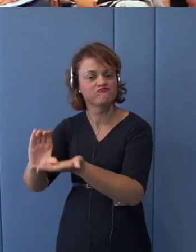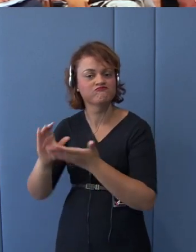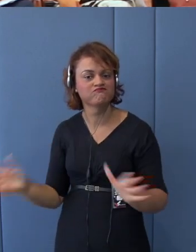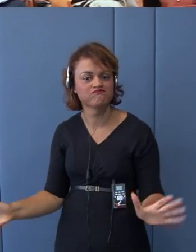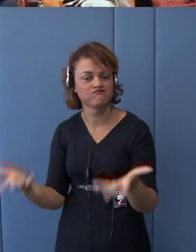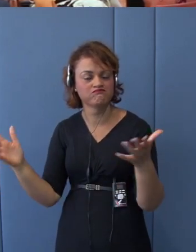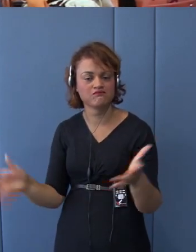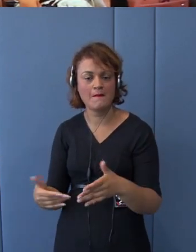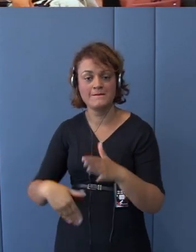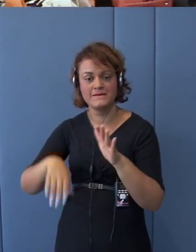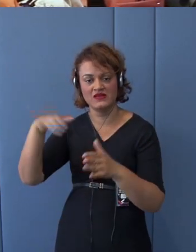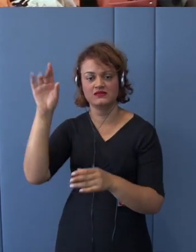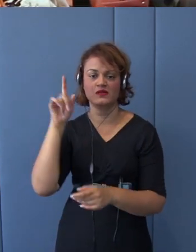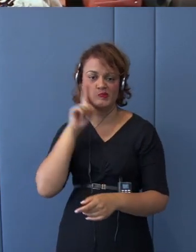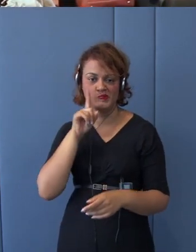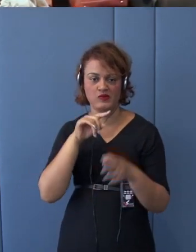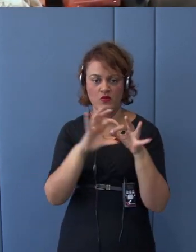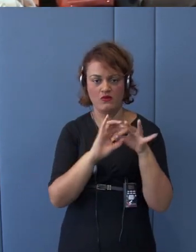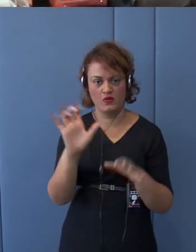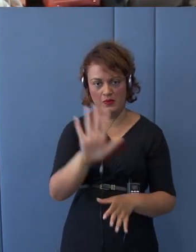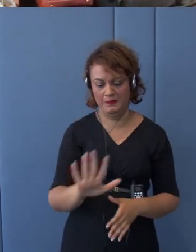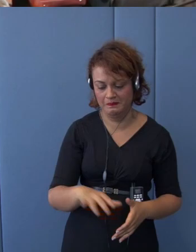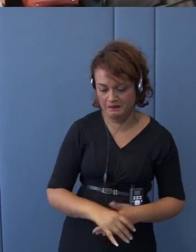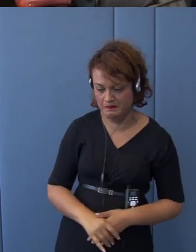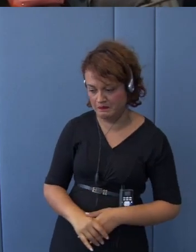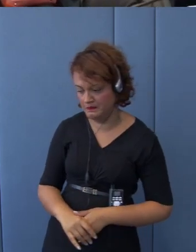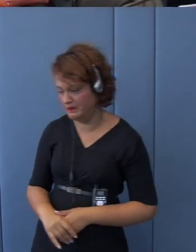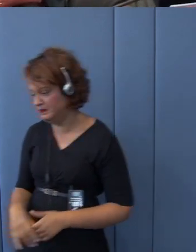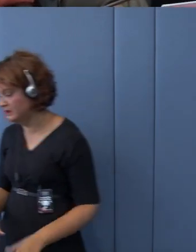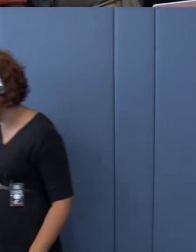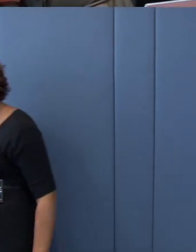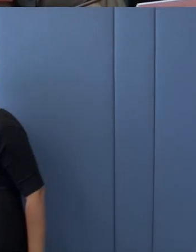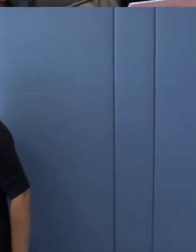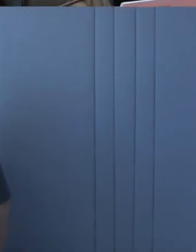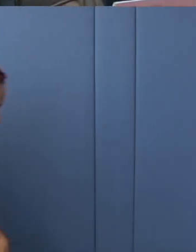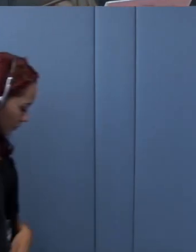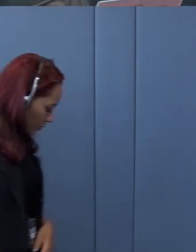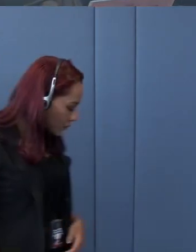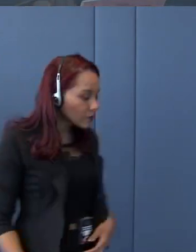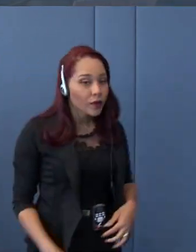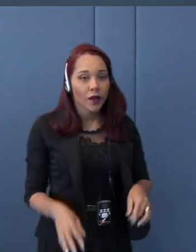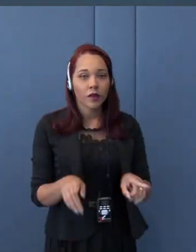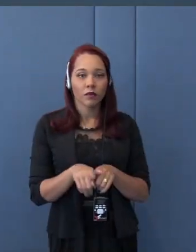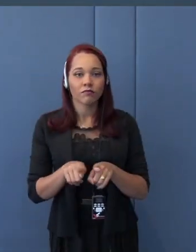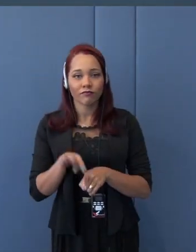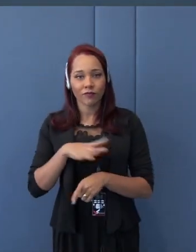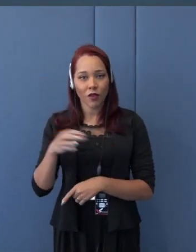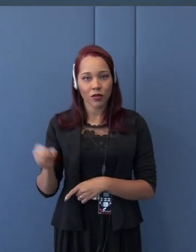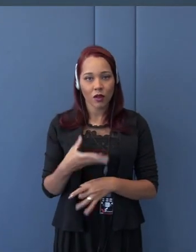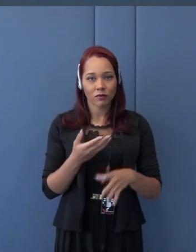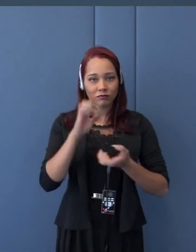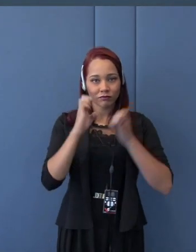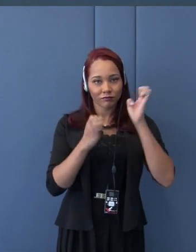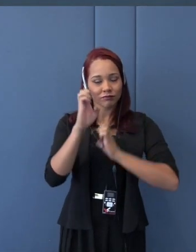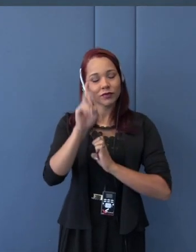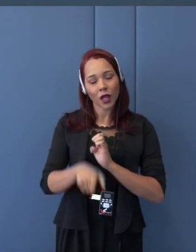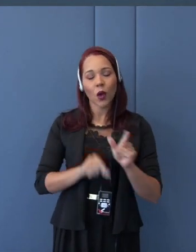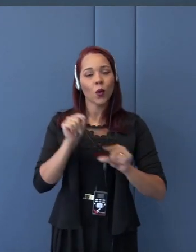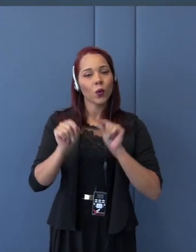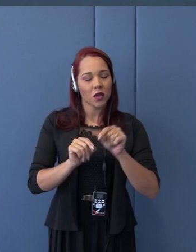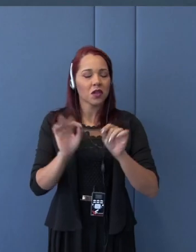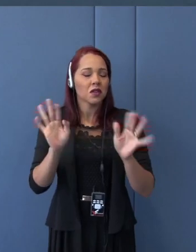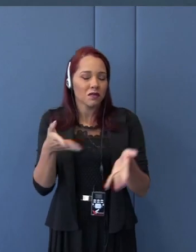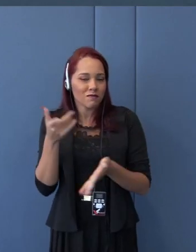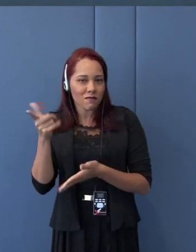Union and establishing the new factories. And this is what exactly they did from the mid